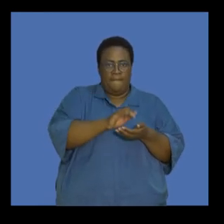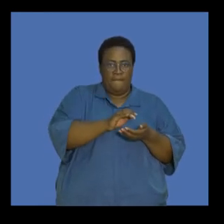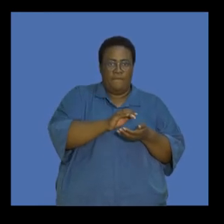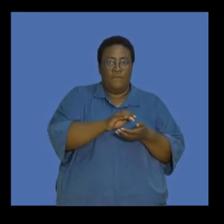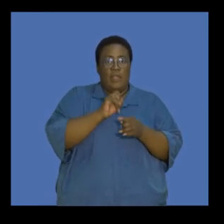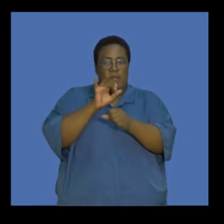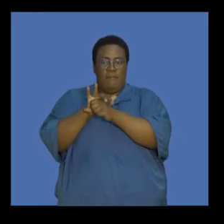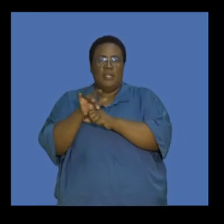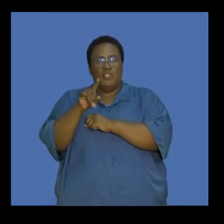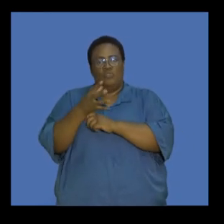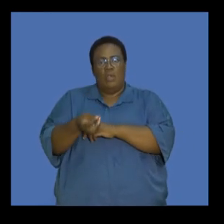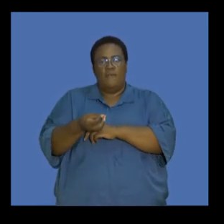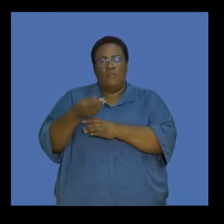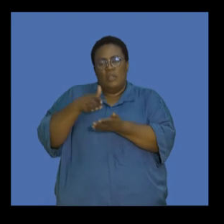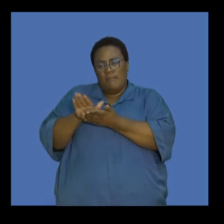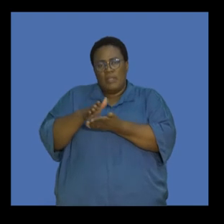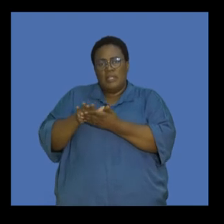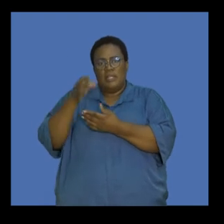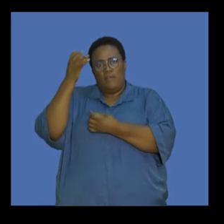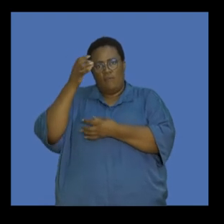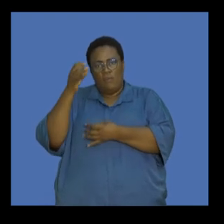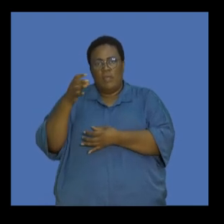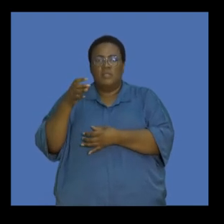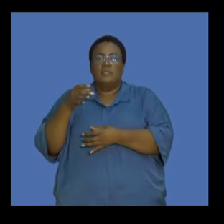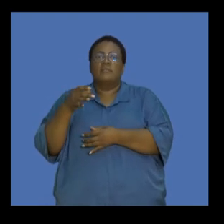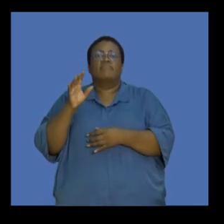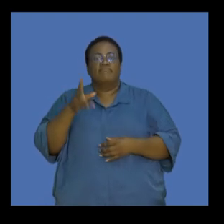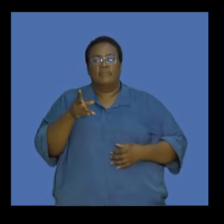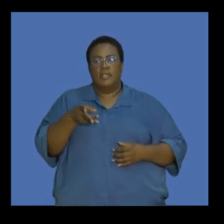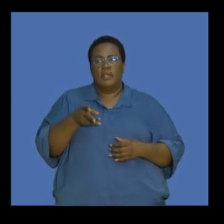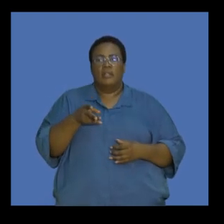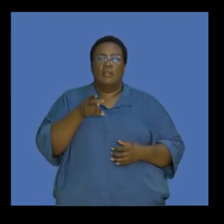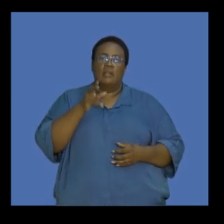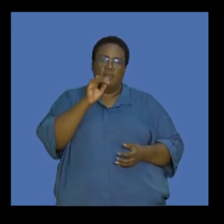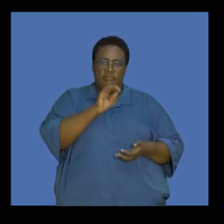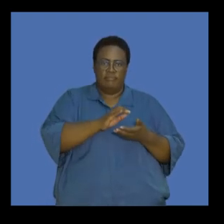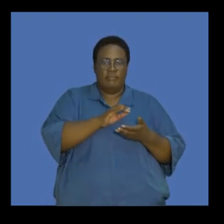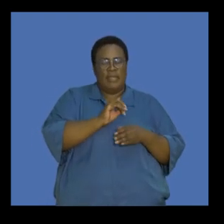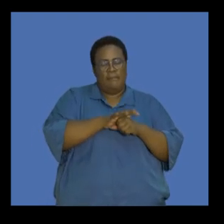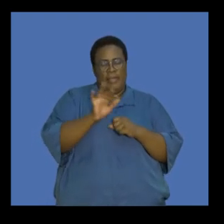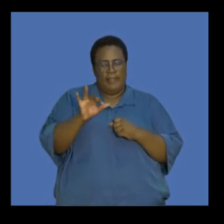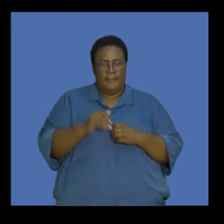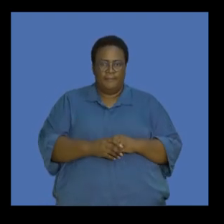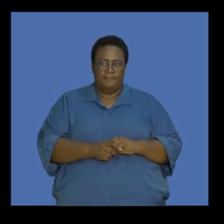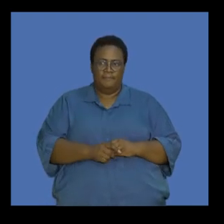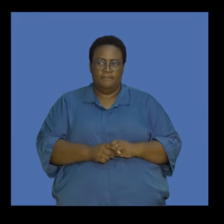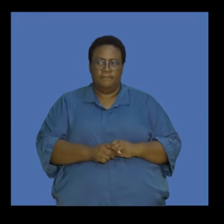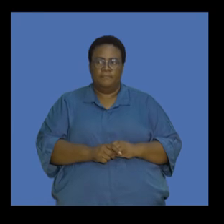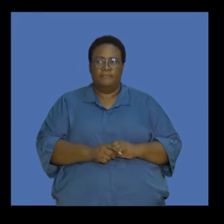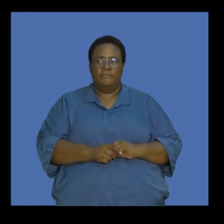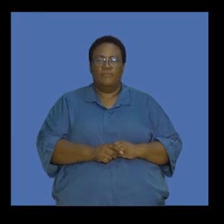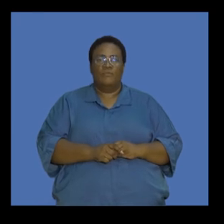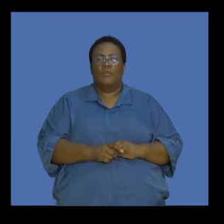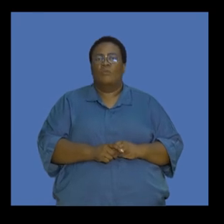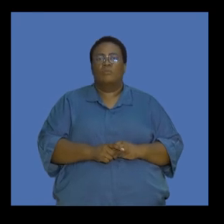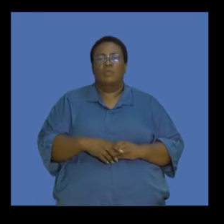the impact that you've had in terms of the printing of information and then again reducing that impact. Cutting down